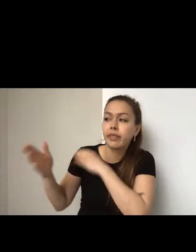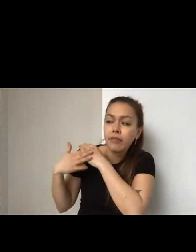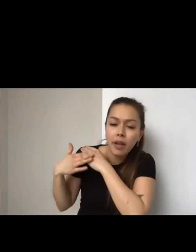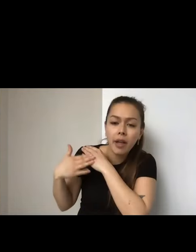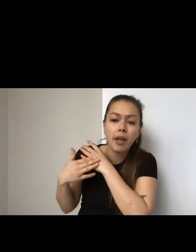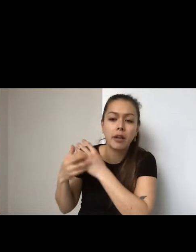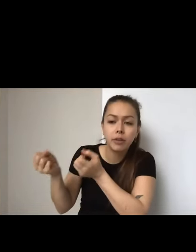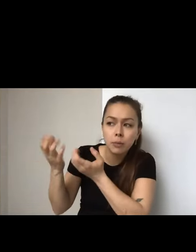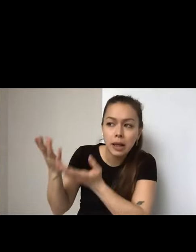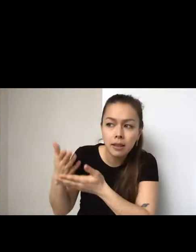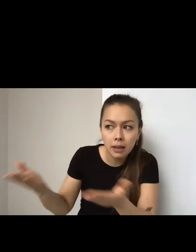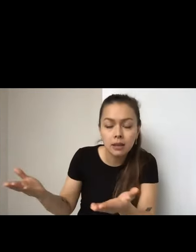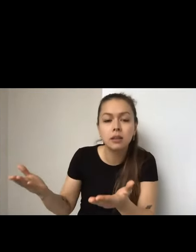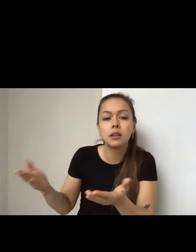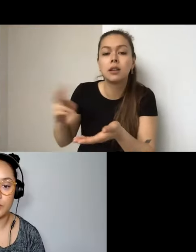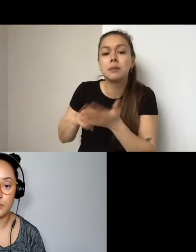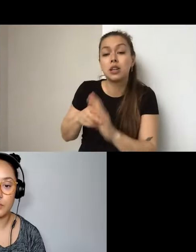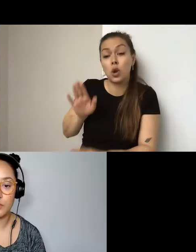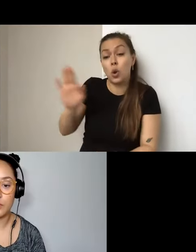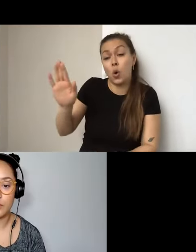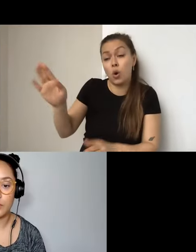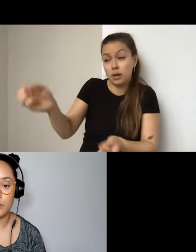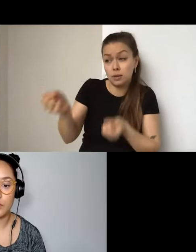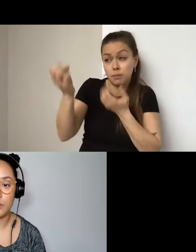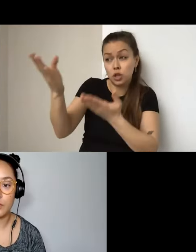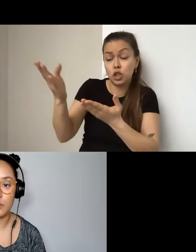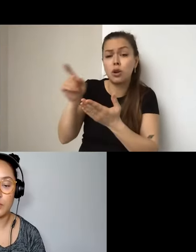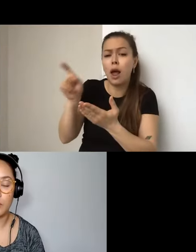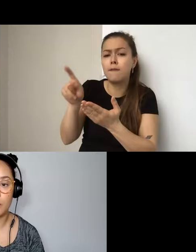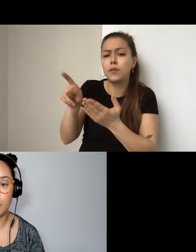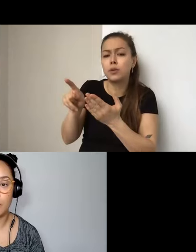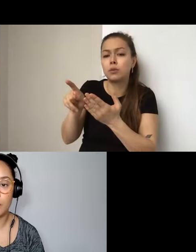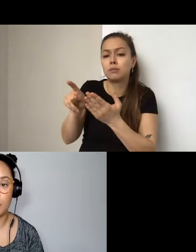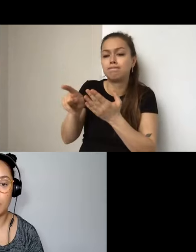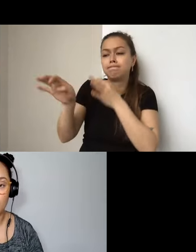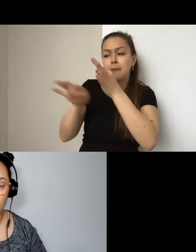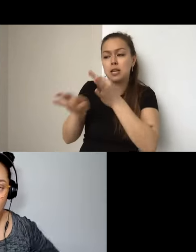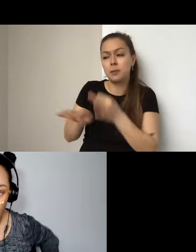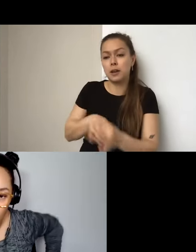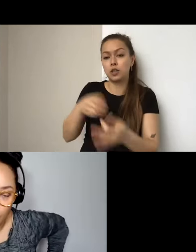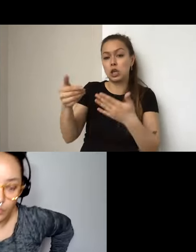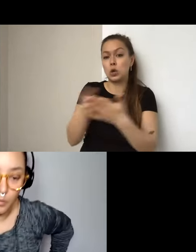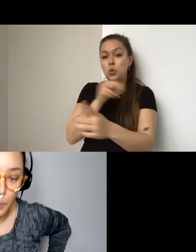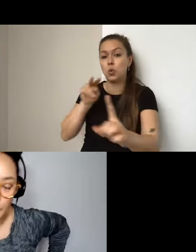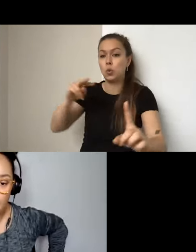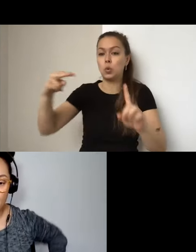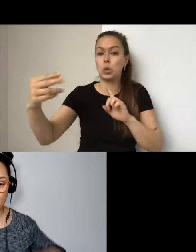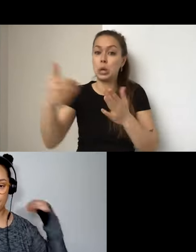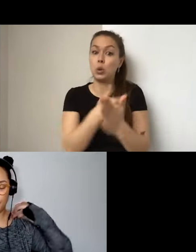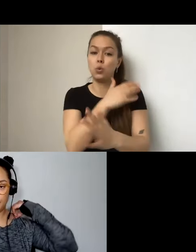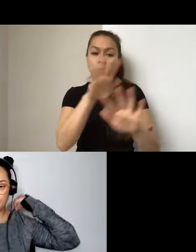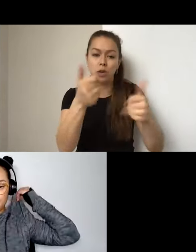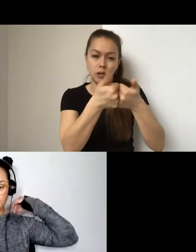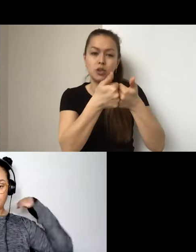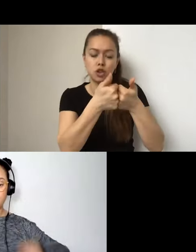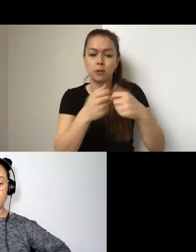frame your submission as a new challenge. Um, I think that you probably could do that through the